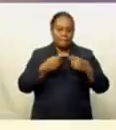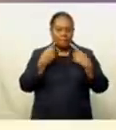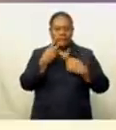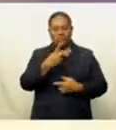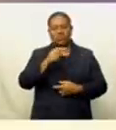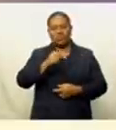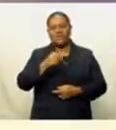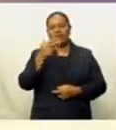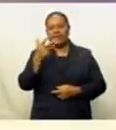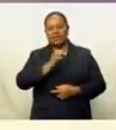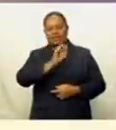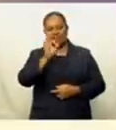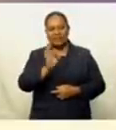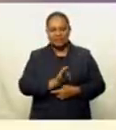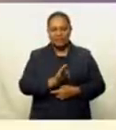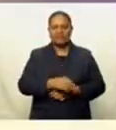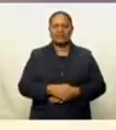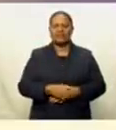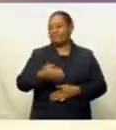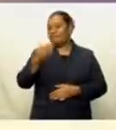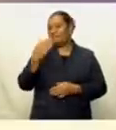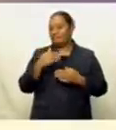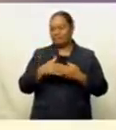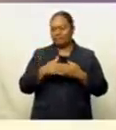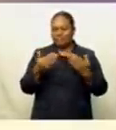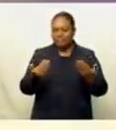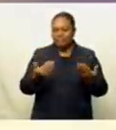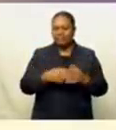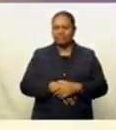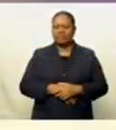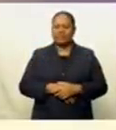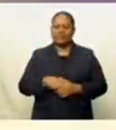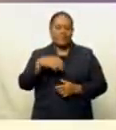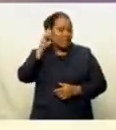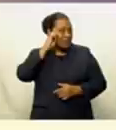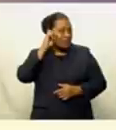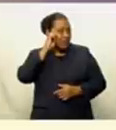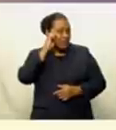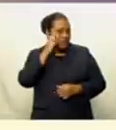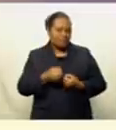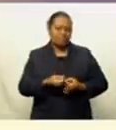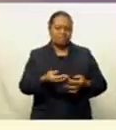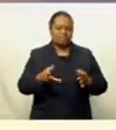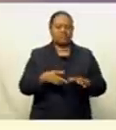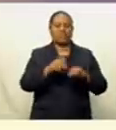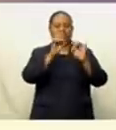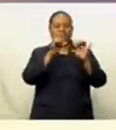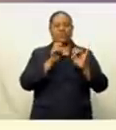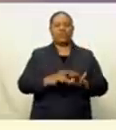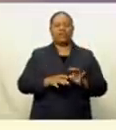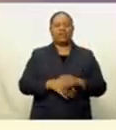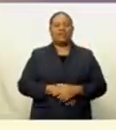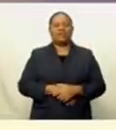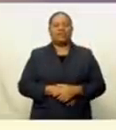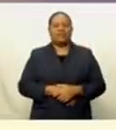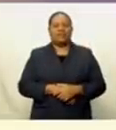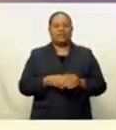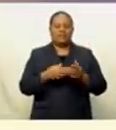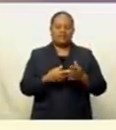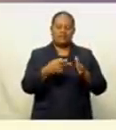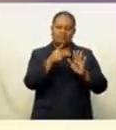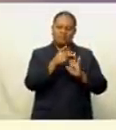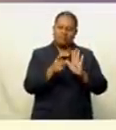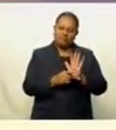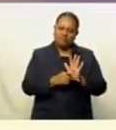.9 percent. For the week ahead, some key economic data is expected to be released from Australia. Their GDP stats and policy